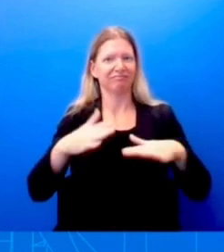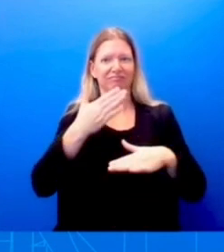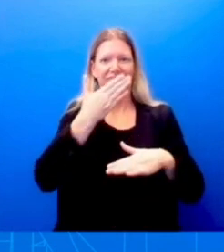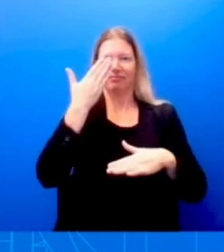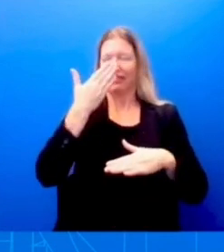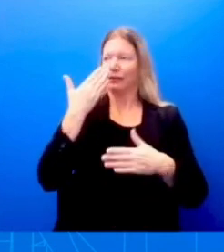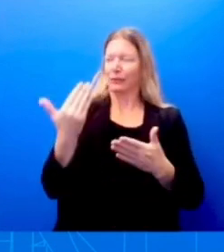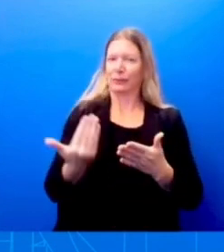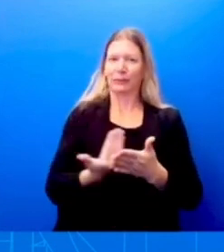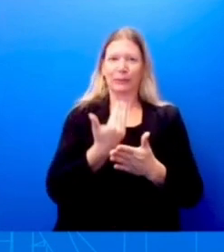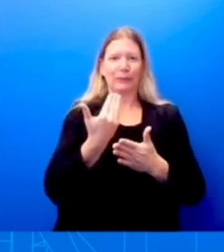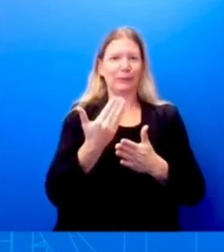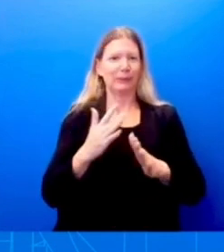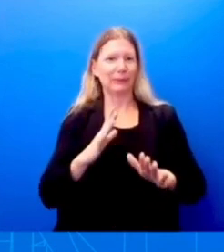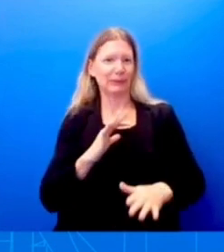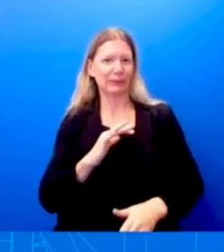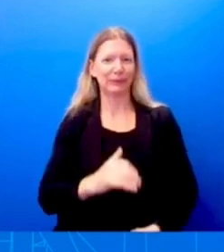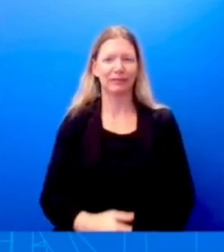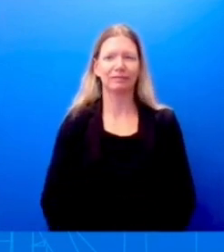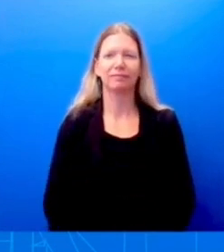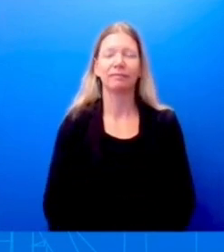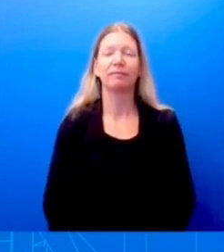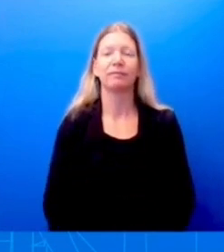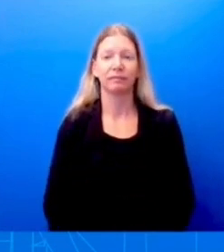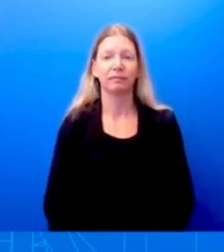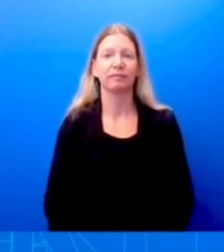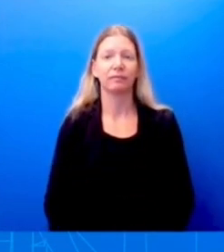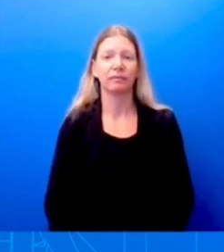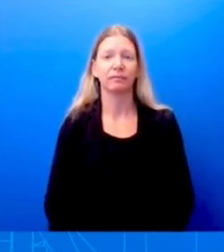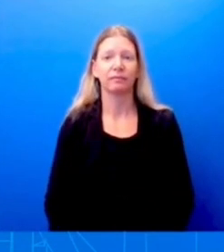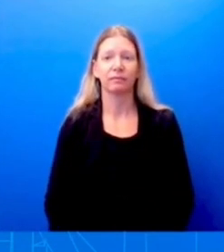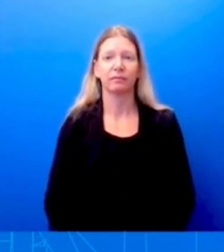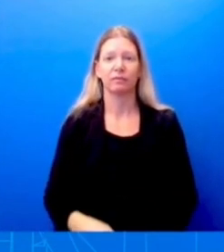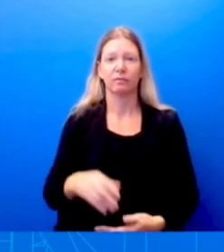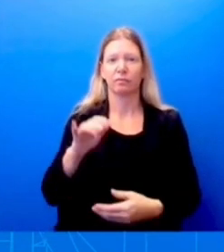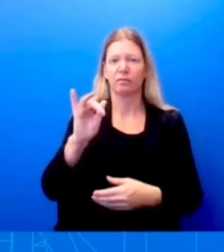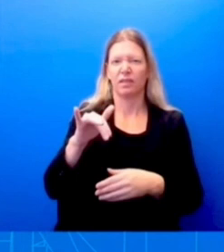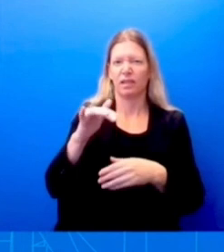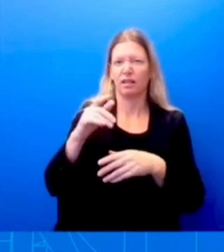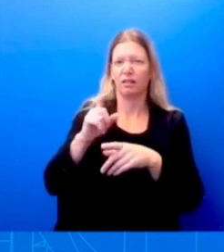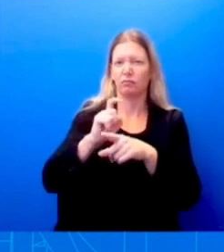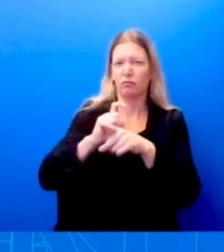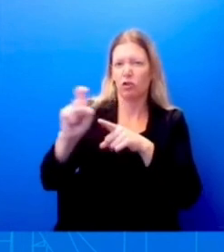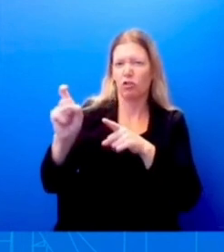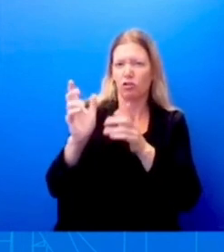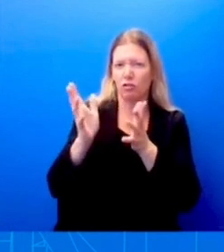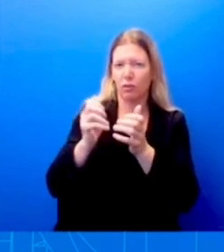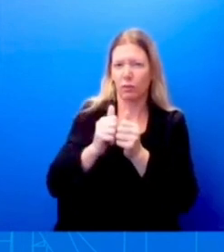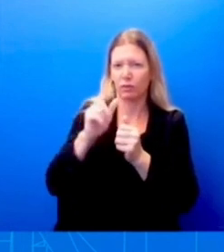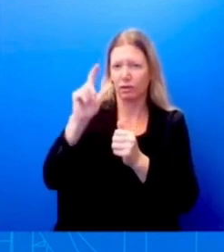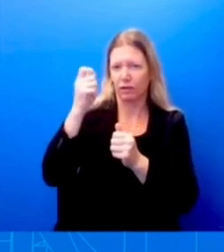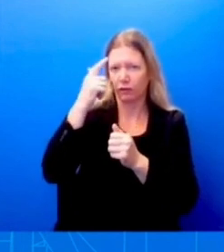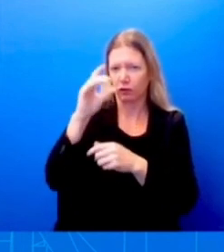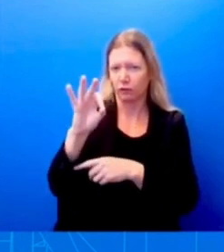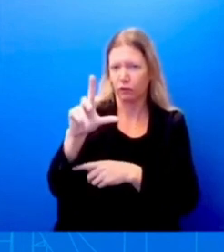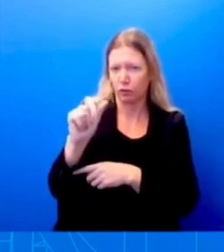call he had with the Governor of Florida this morning regarding the approaching storm and the shooting in Jacksonville, any